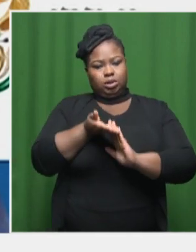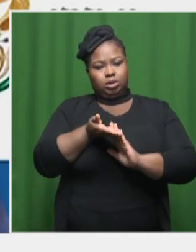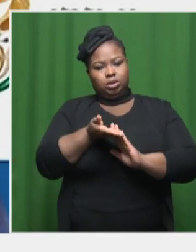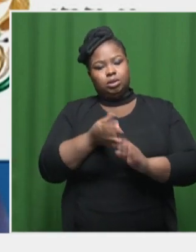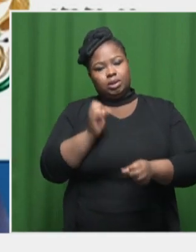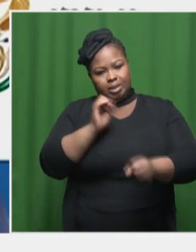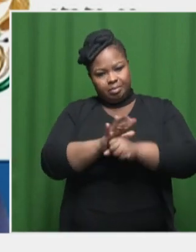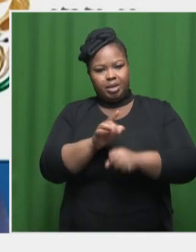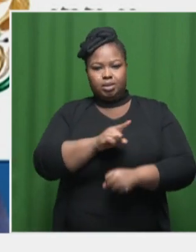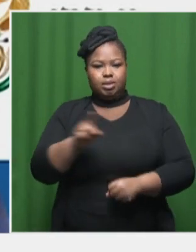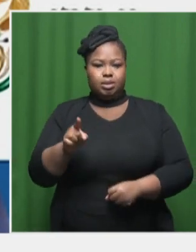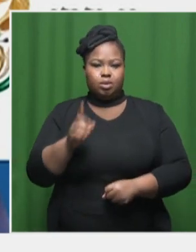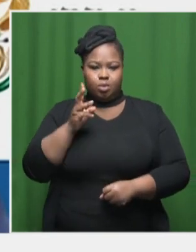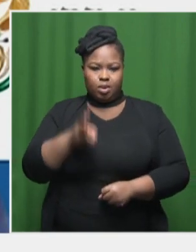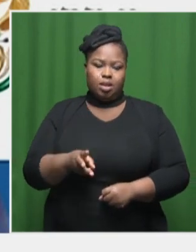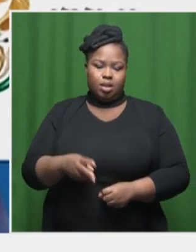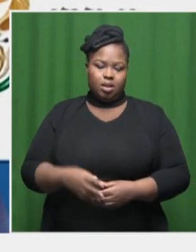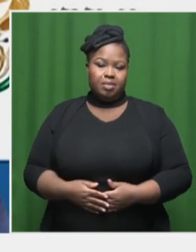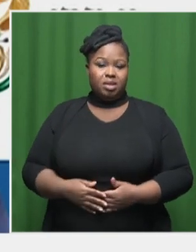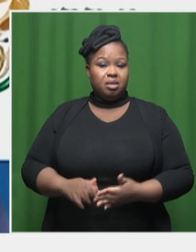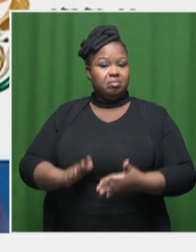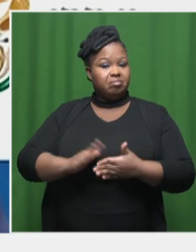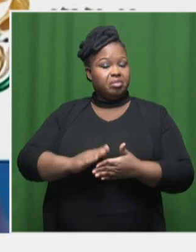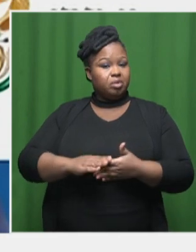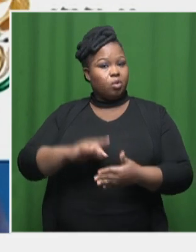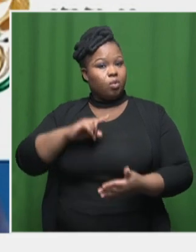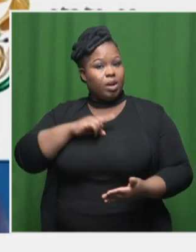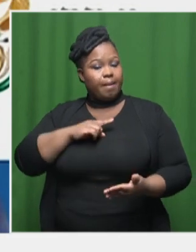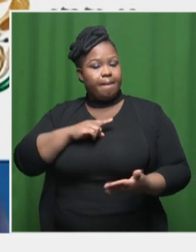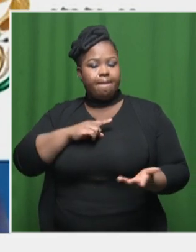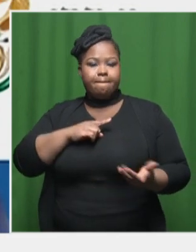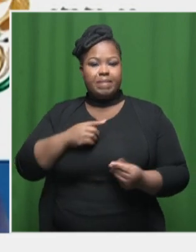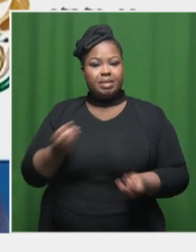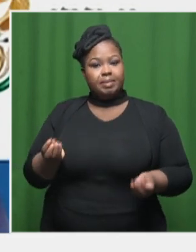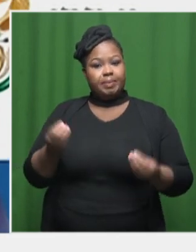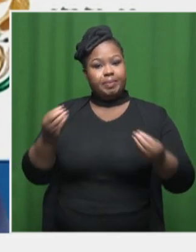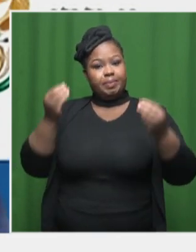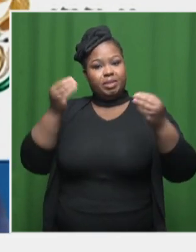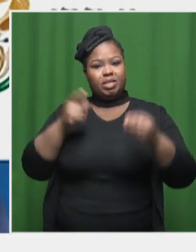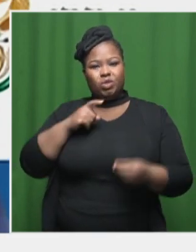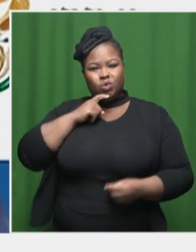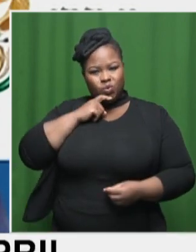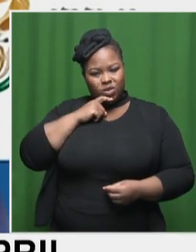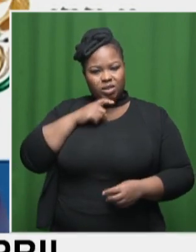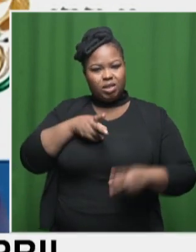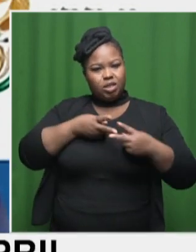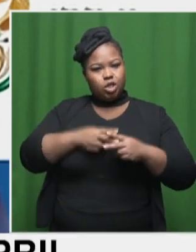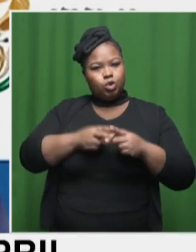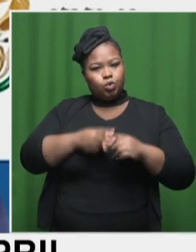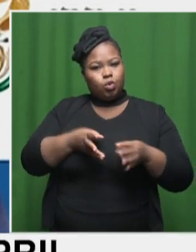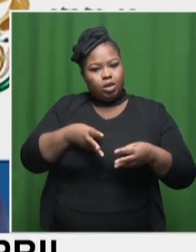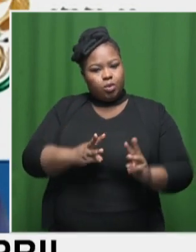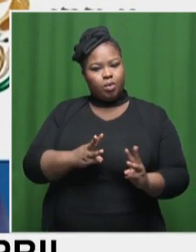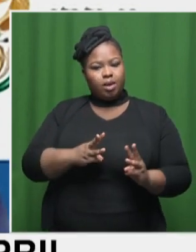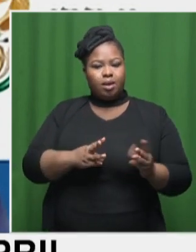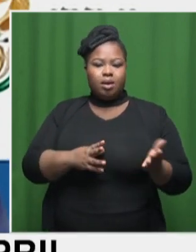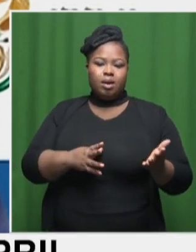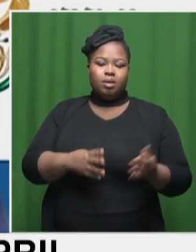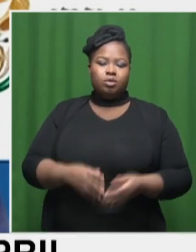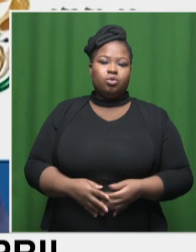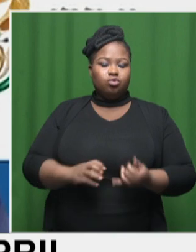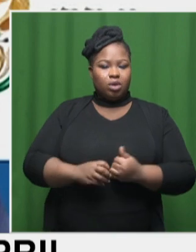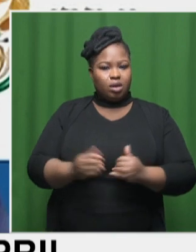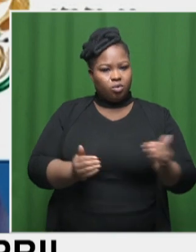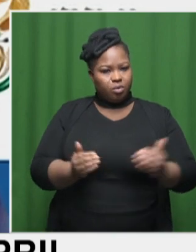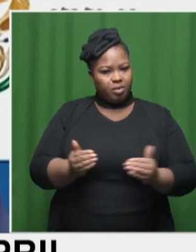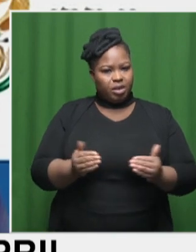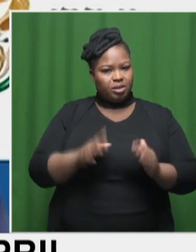impact them. You know, the reason that interest rates are used as a tool to manage